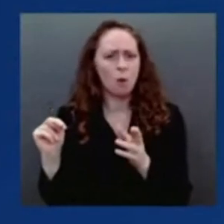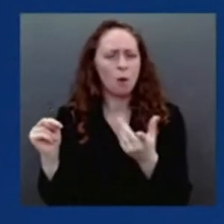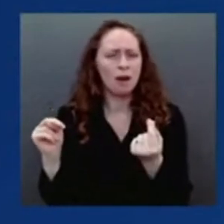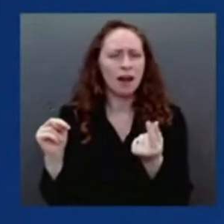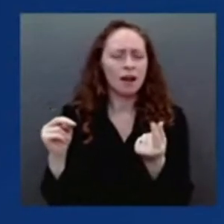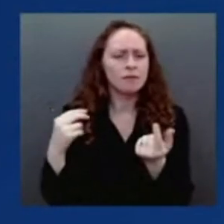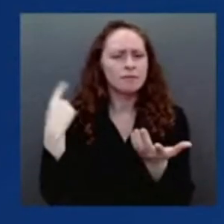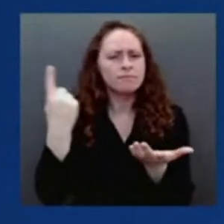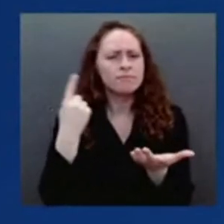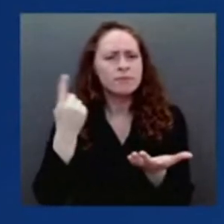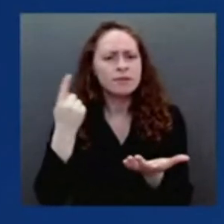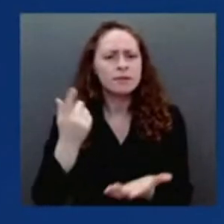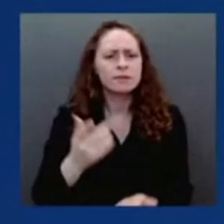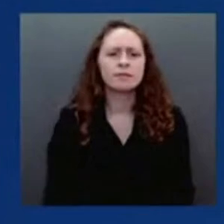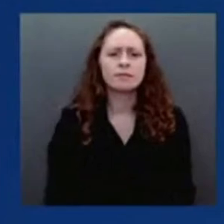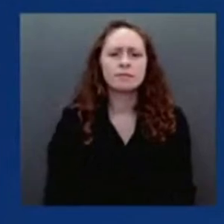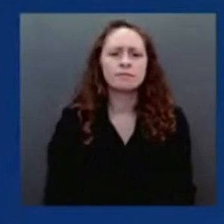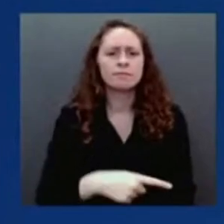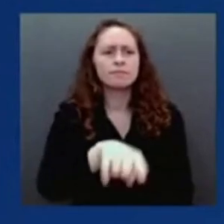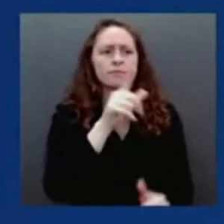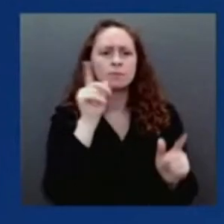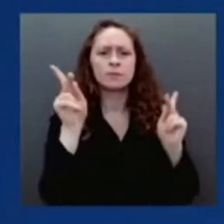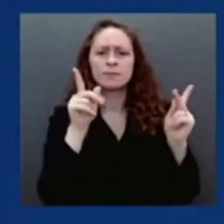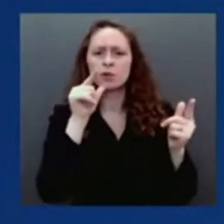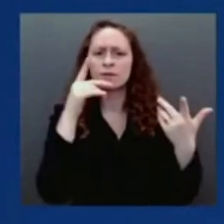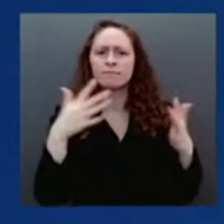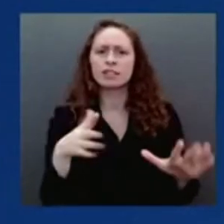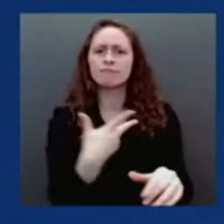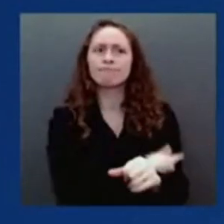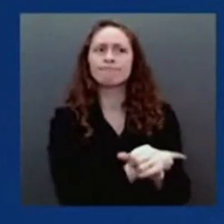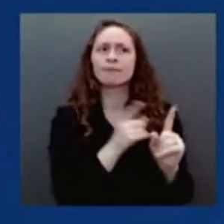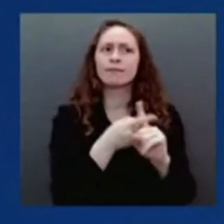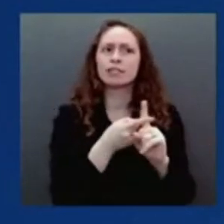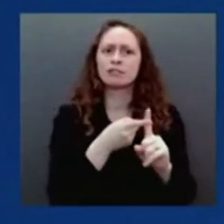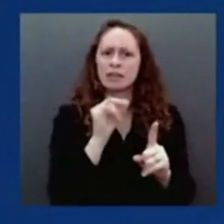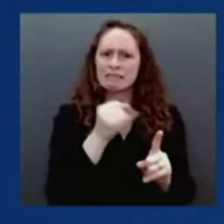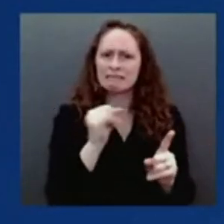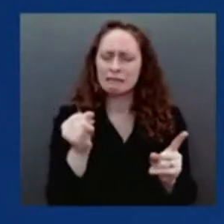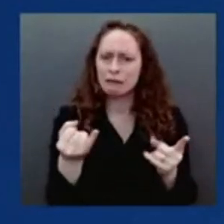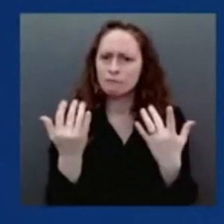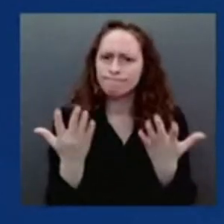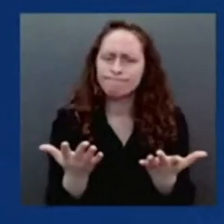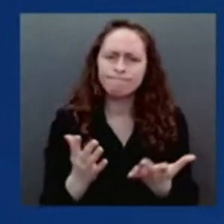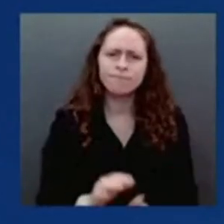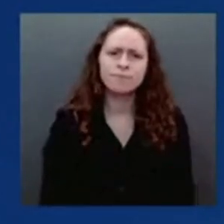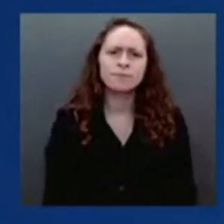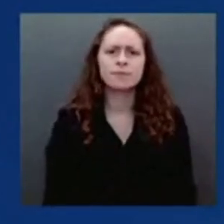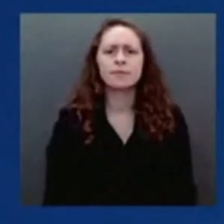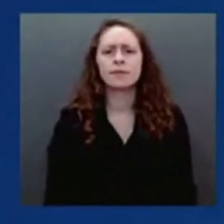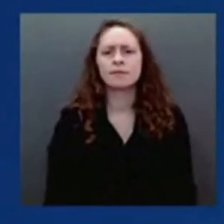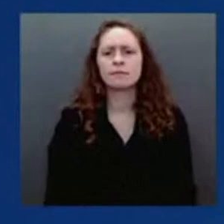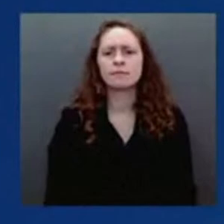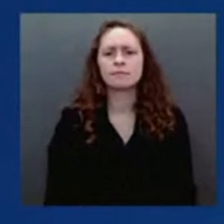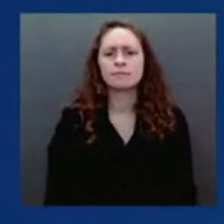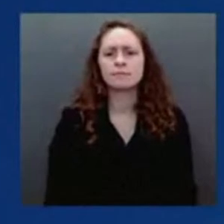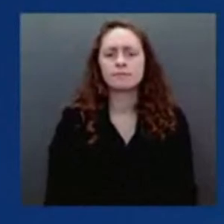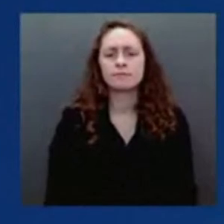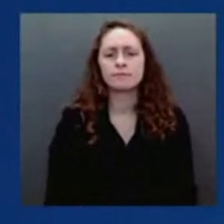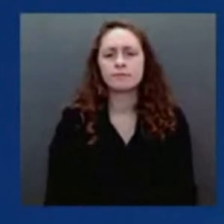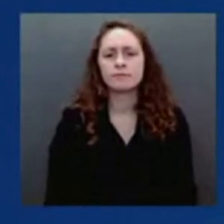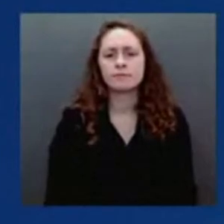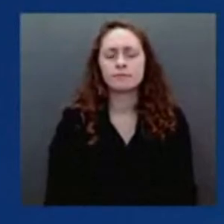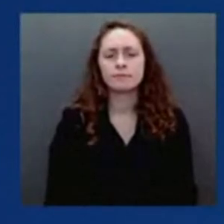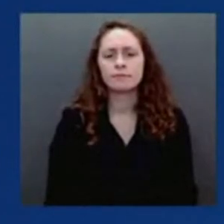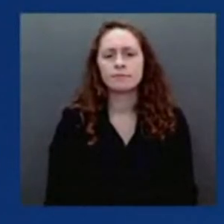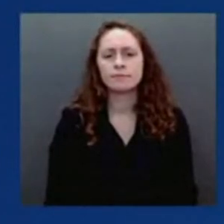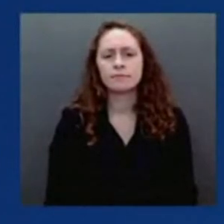Dr. Fauci? Yeah. Well, I mean, if you look at the data that we're getting on vaccinations and